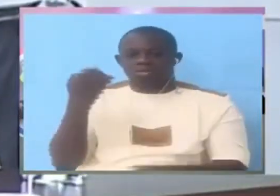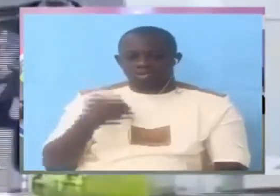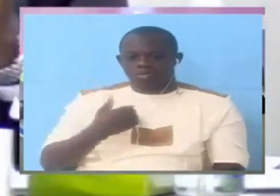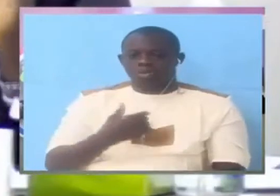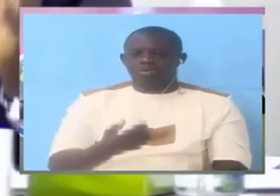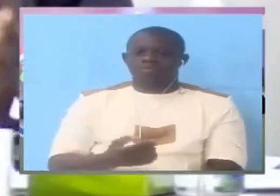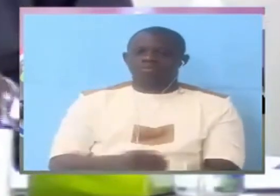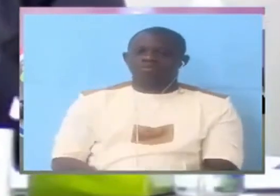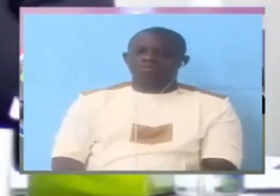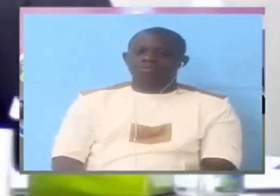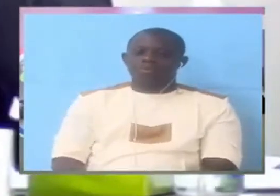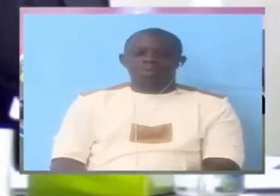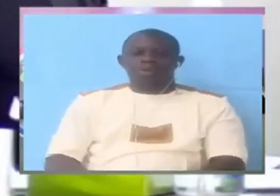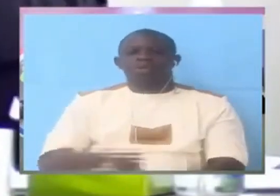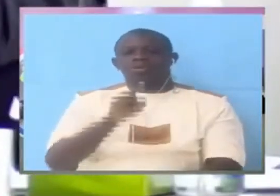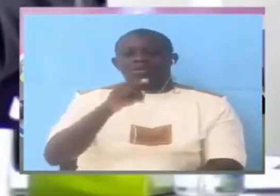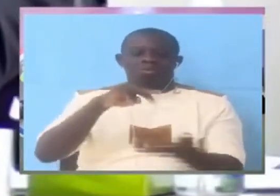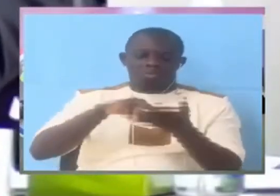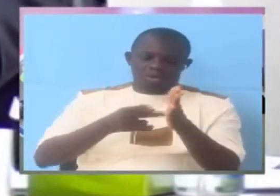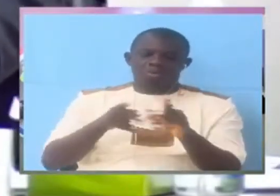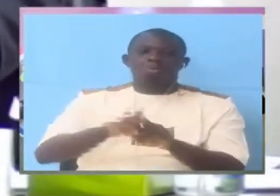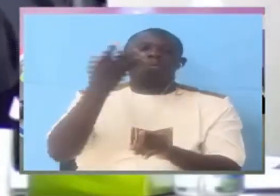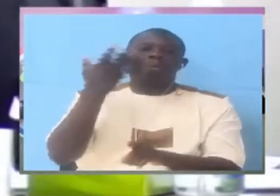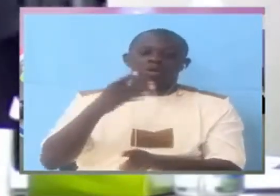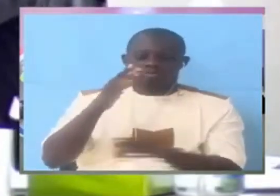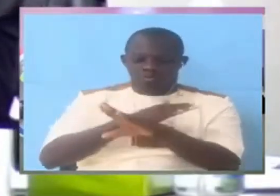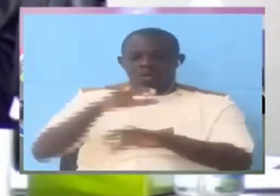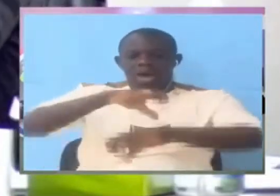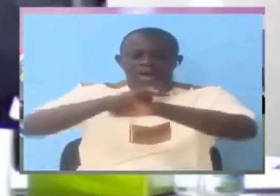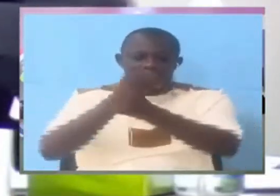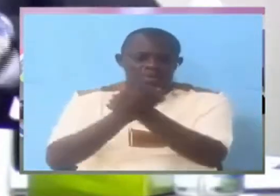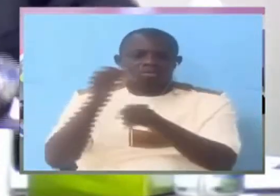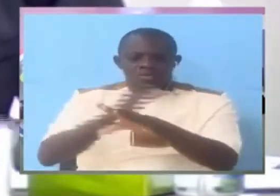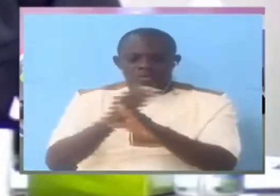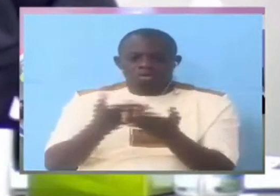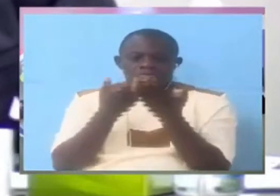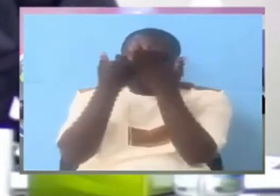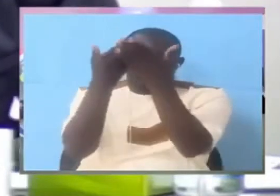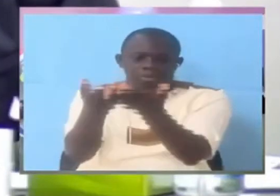that when he was arrested he was entrusted in the hands of these people and they tortured him.